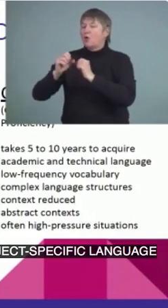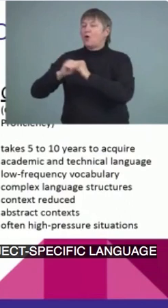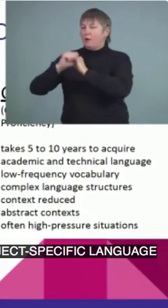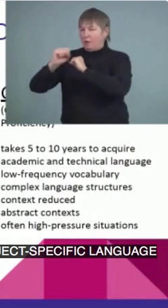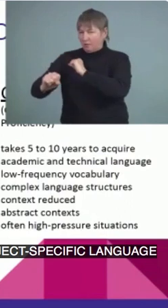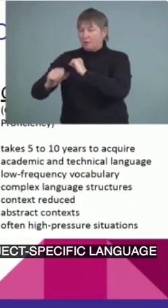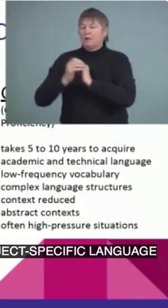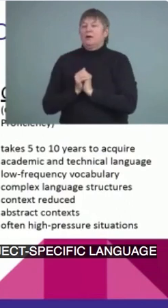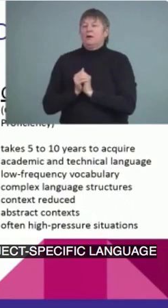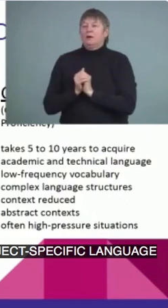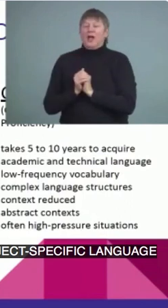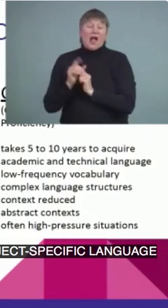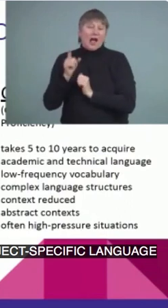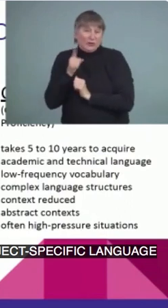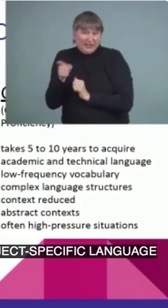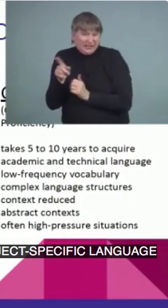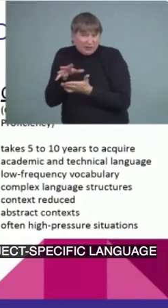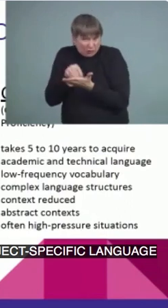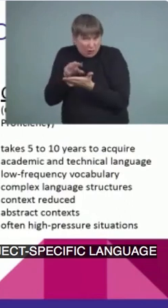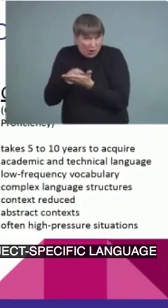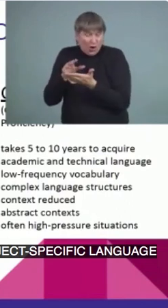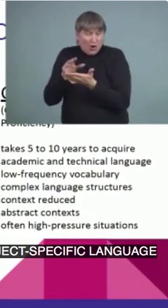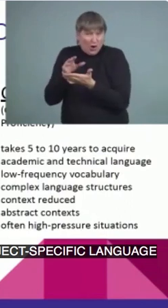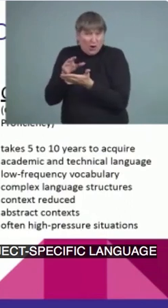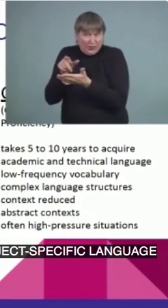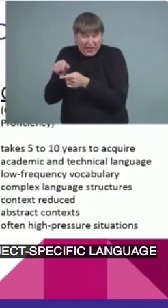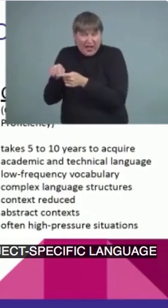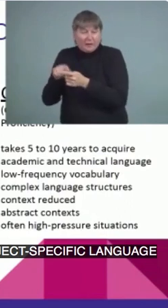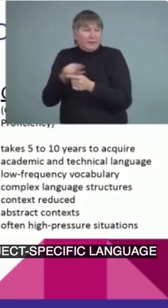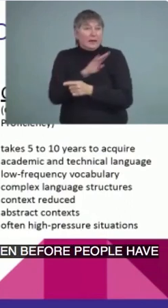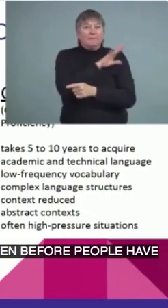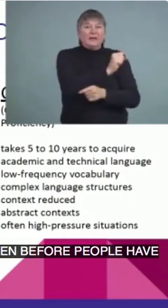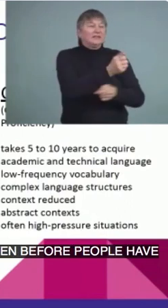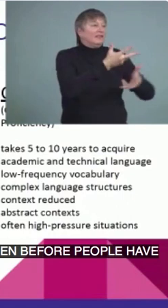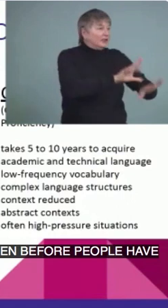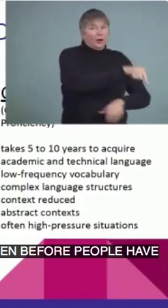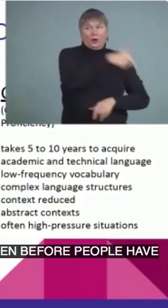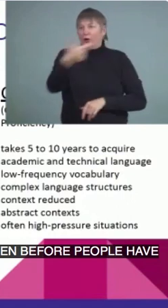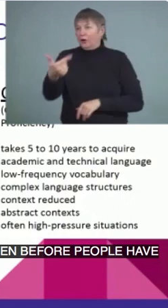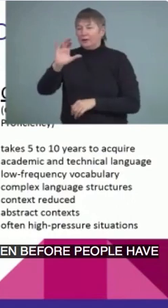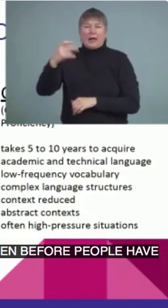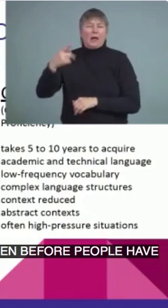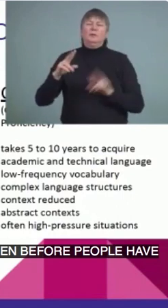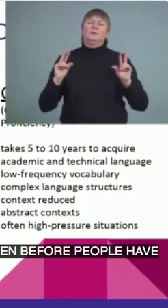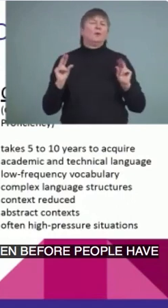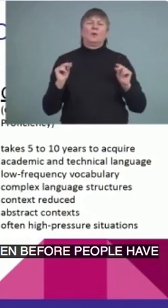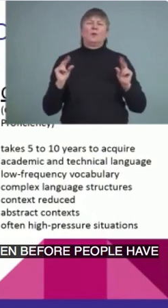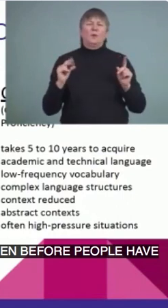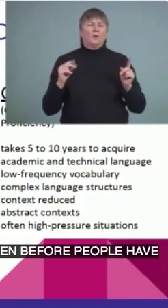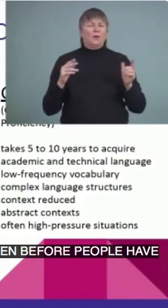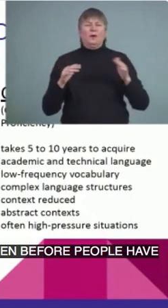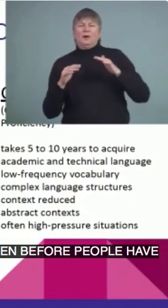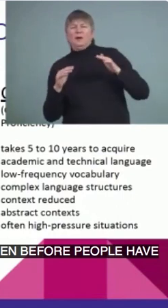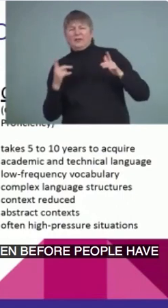people have all of their BICs. This isn't, okay, now I have my BICs. Stop. Now it's time to learn kelp.